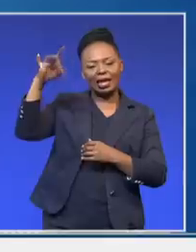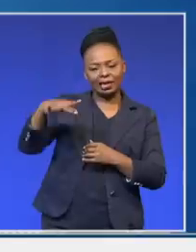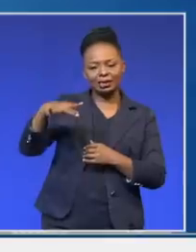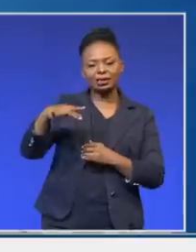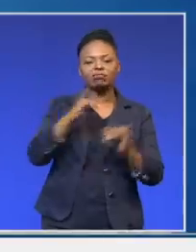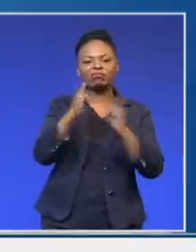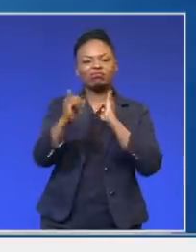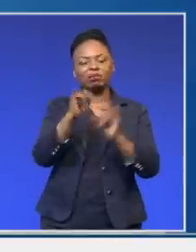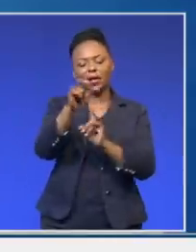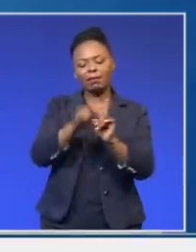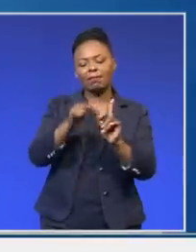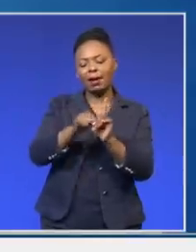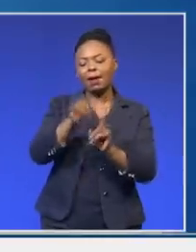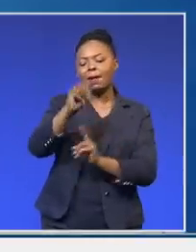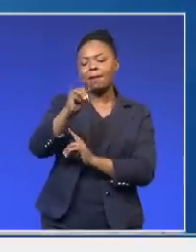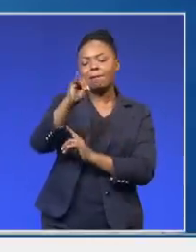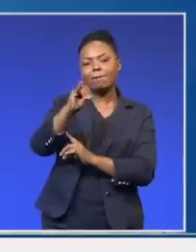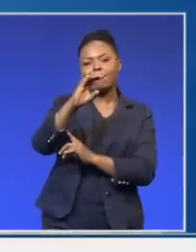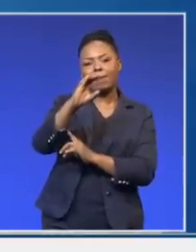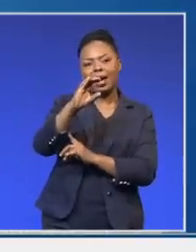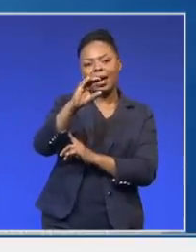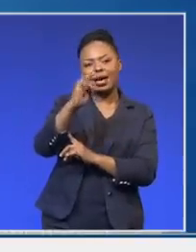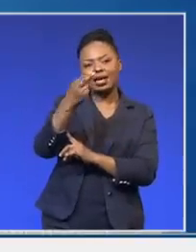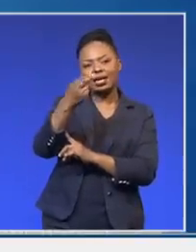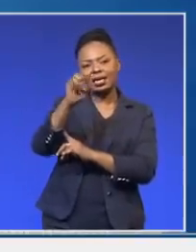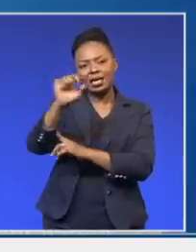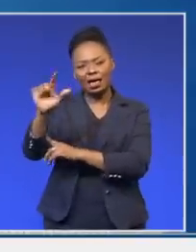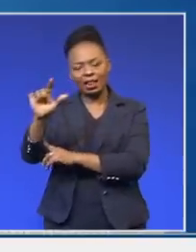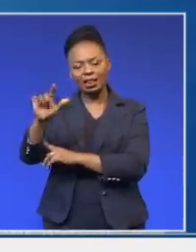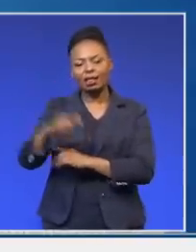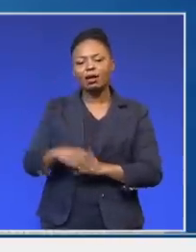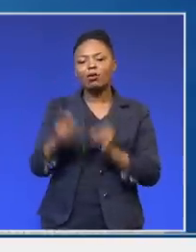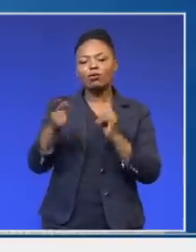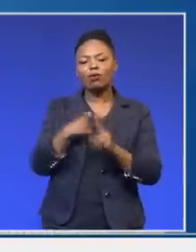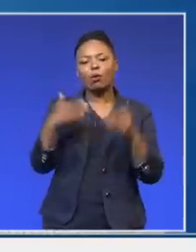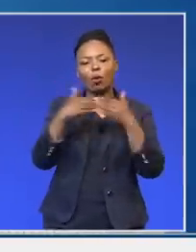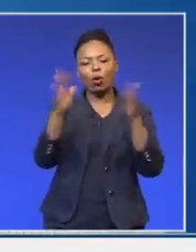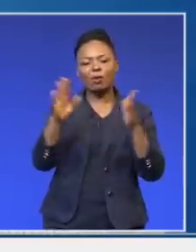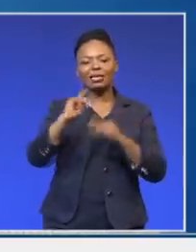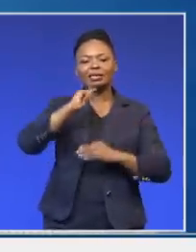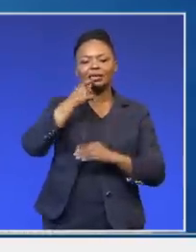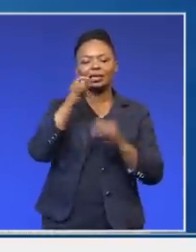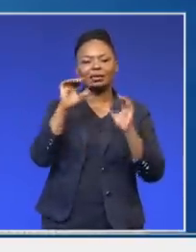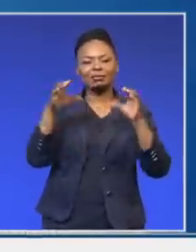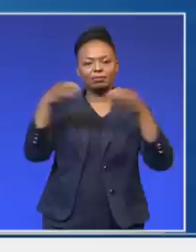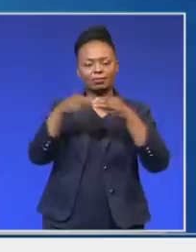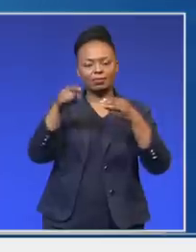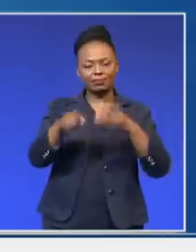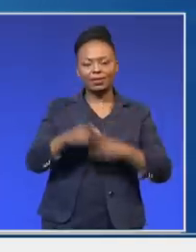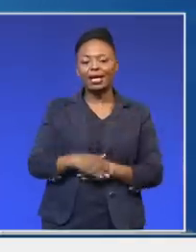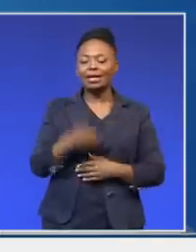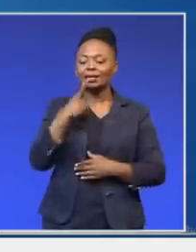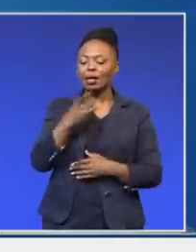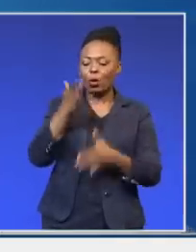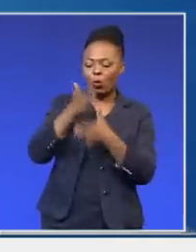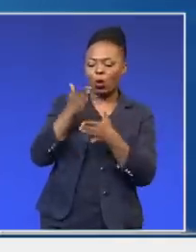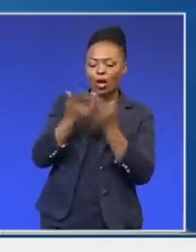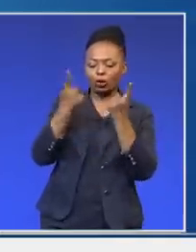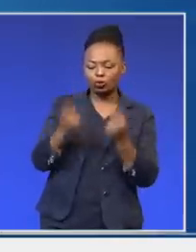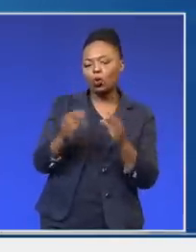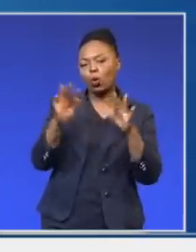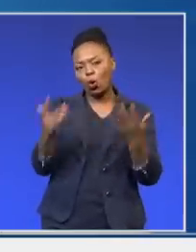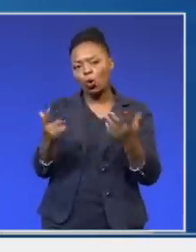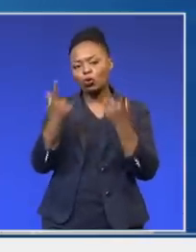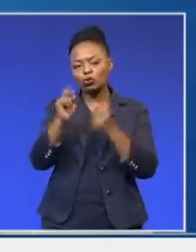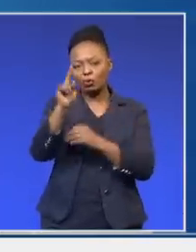from Open Secrets. And one of the issues that they raised was the work that's being done or should be done by the